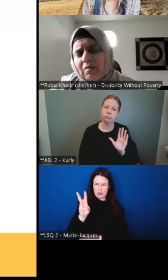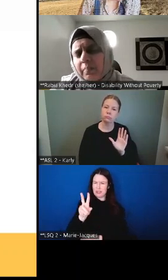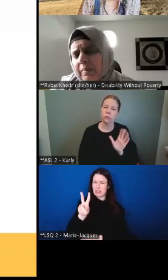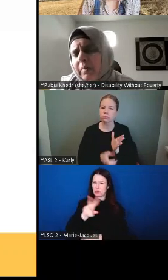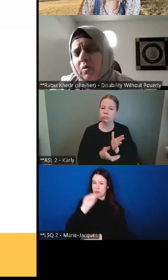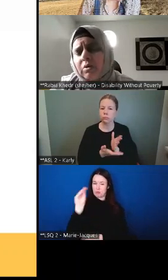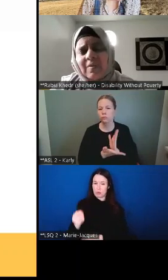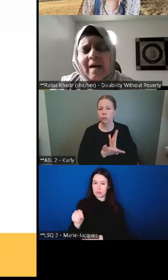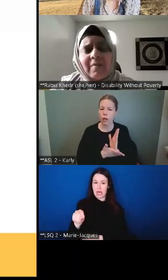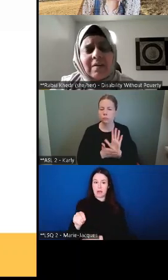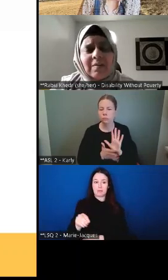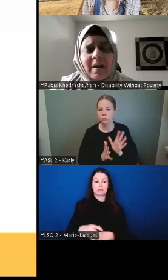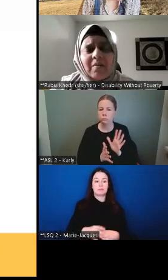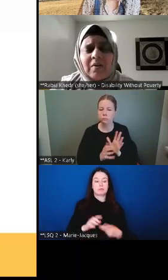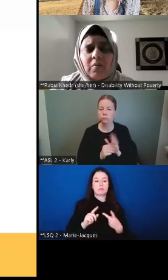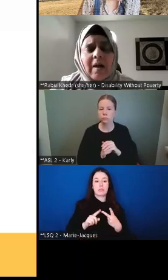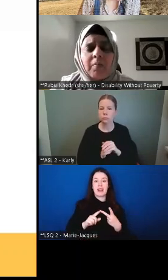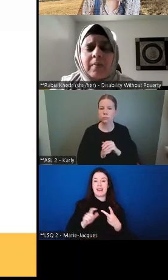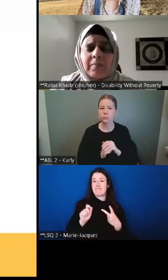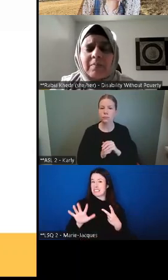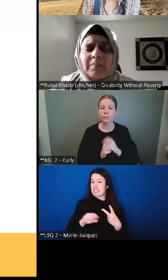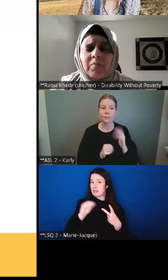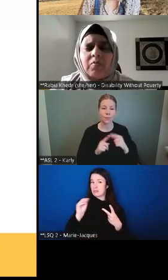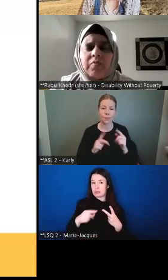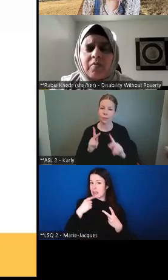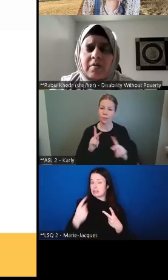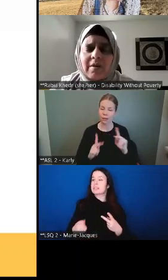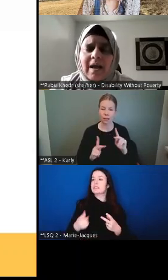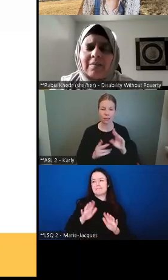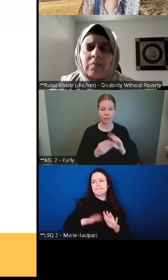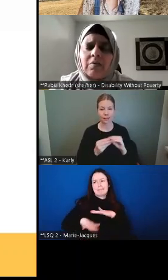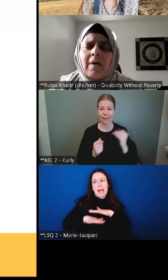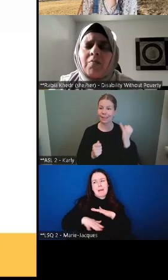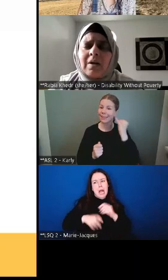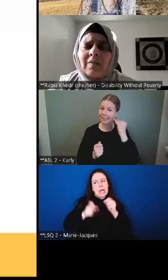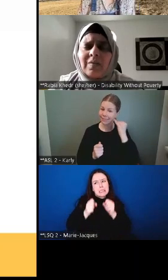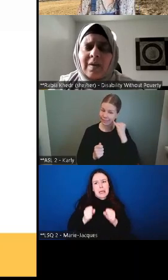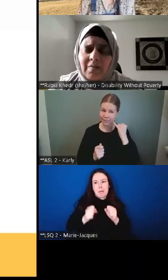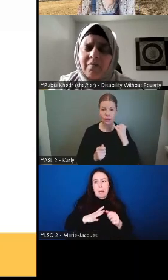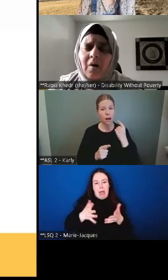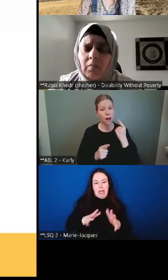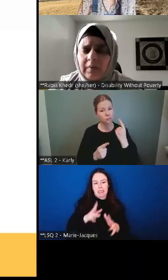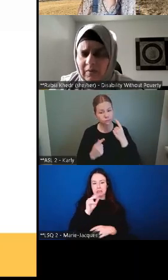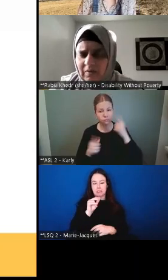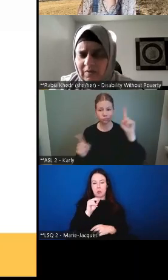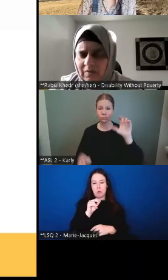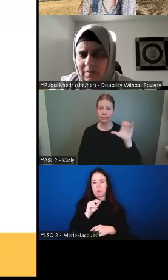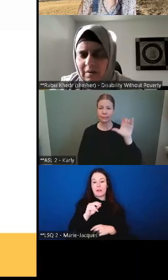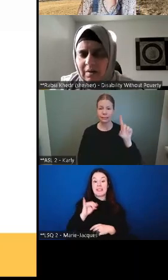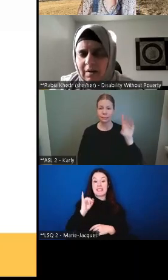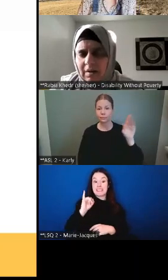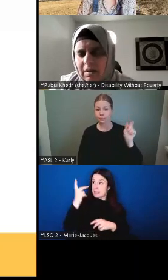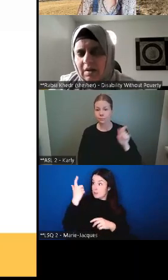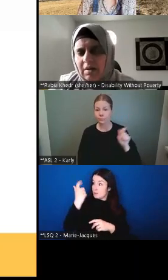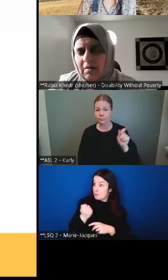You know, people told us having this benefit would help them keep a roof over their heads. So they're at risk of homelessness.